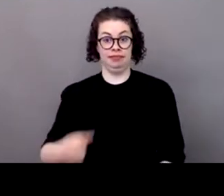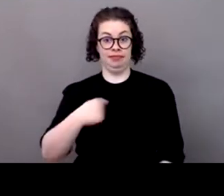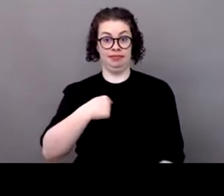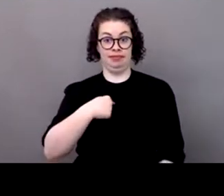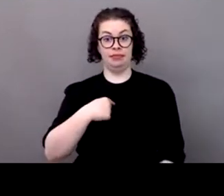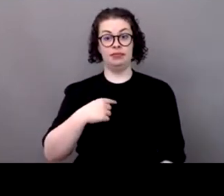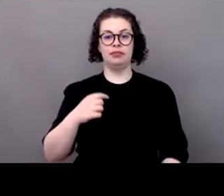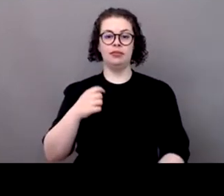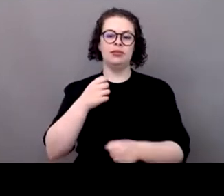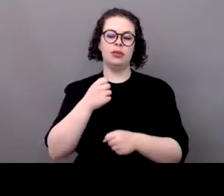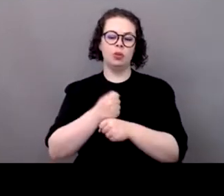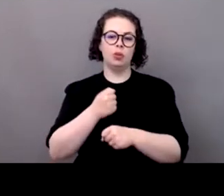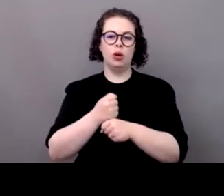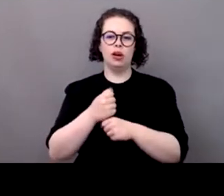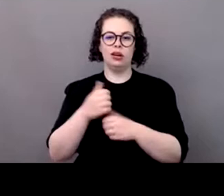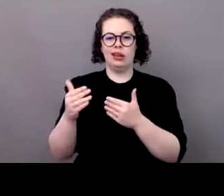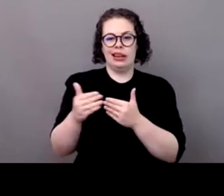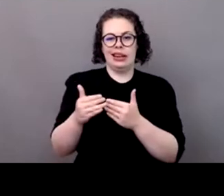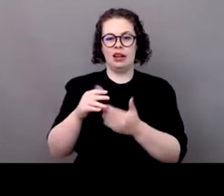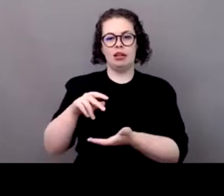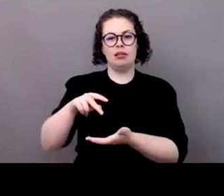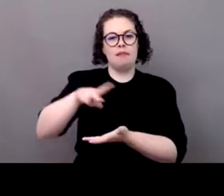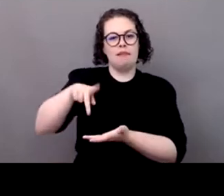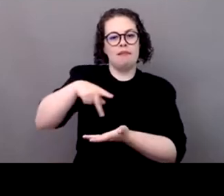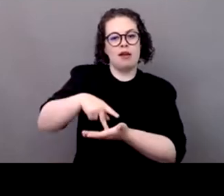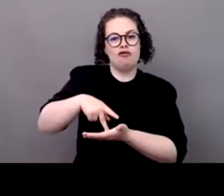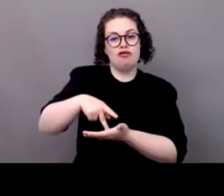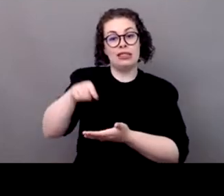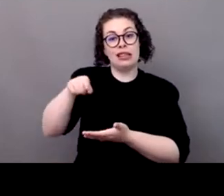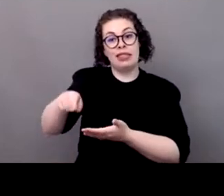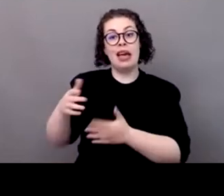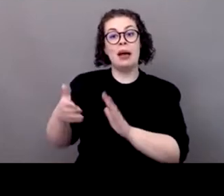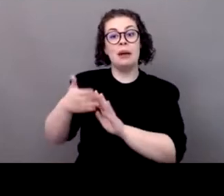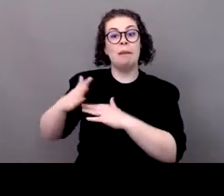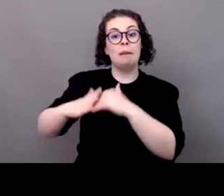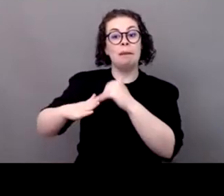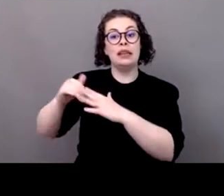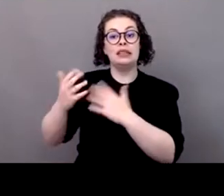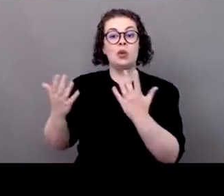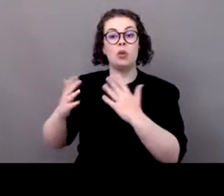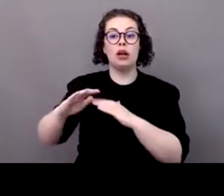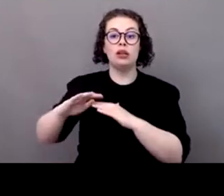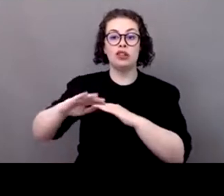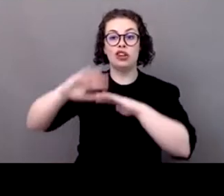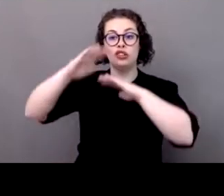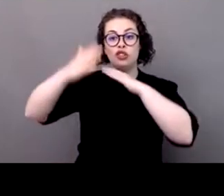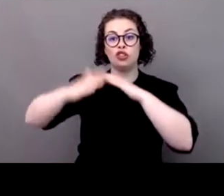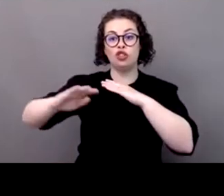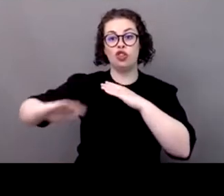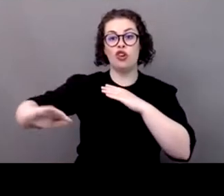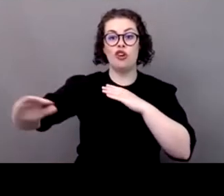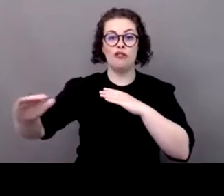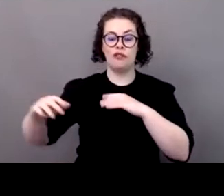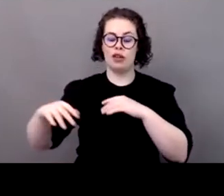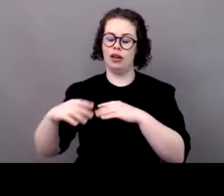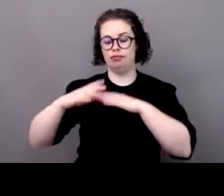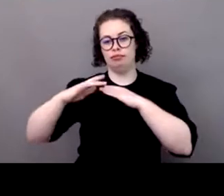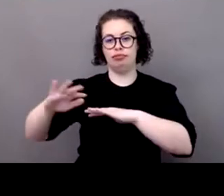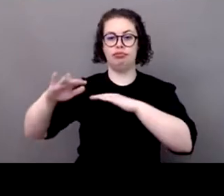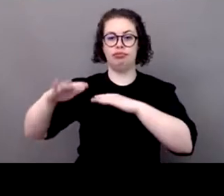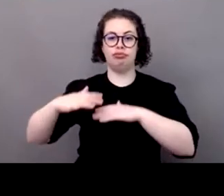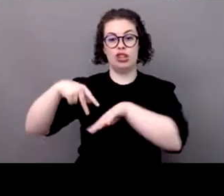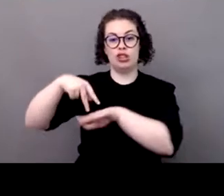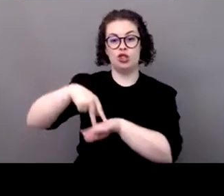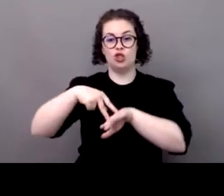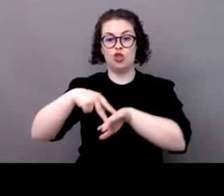they are actually building a surf park. I guess that in life, if in the future you want to protect a bit the climate